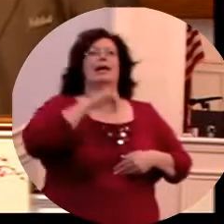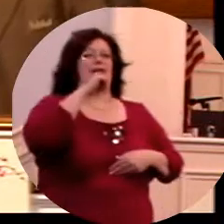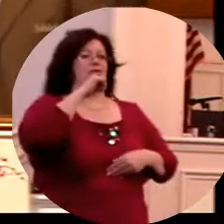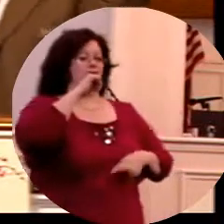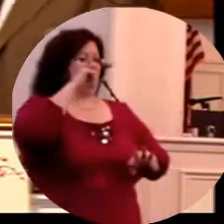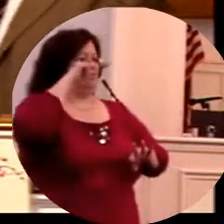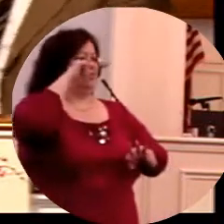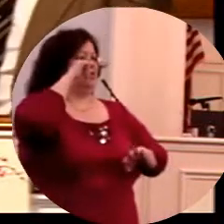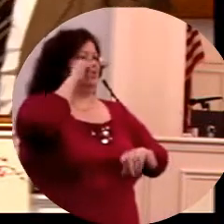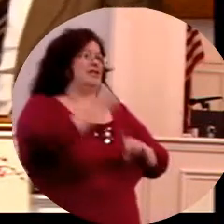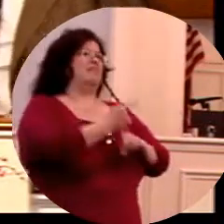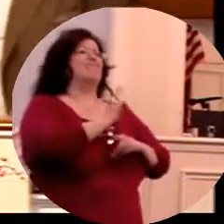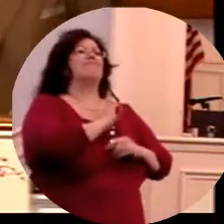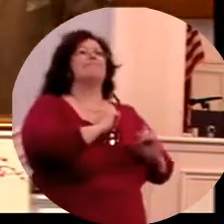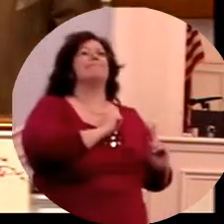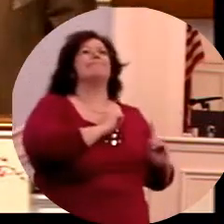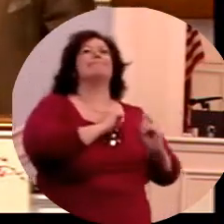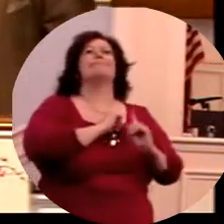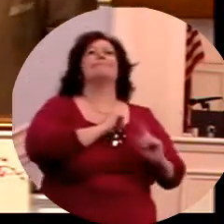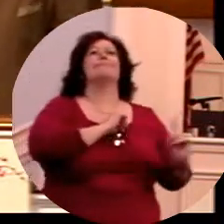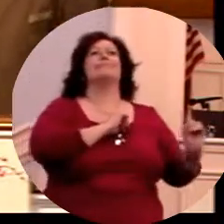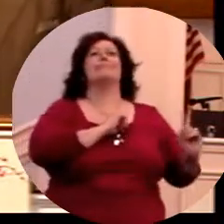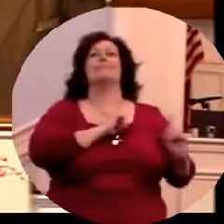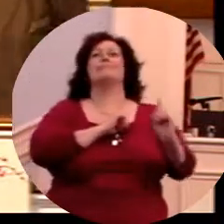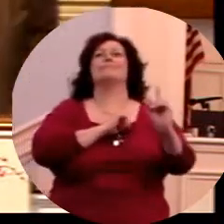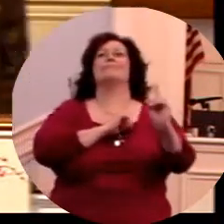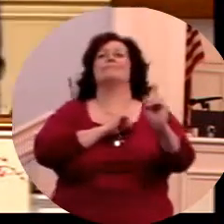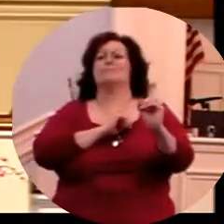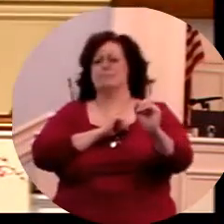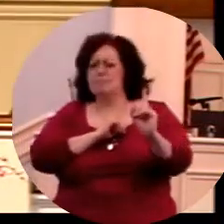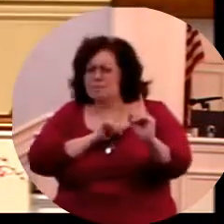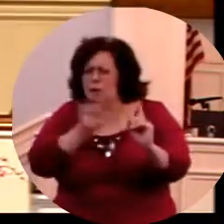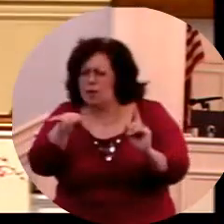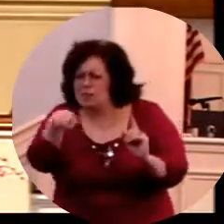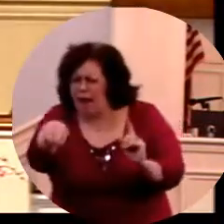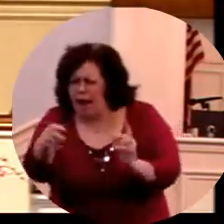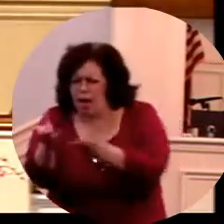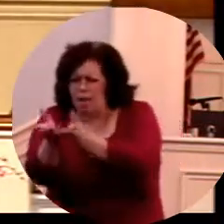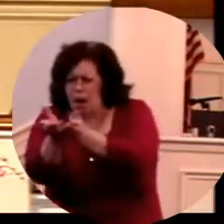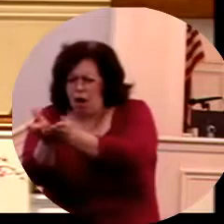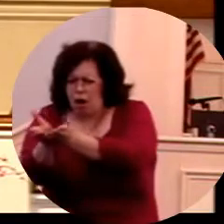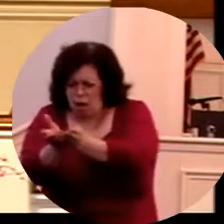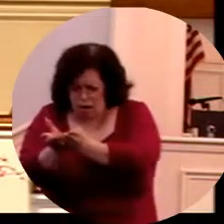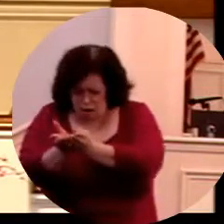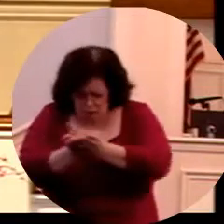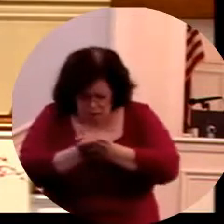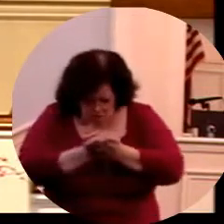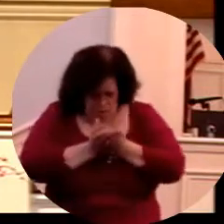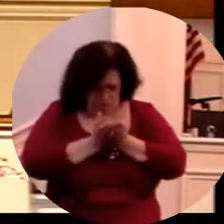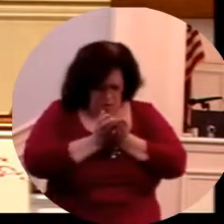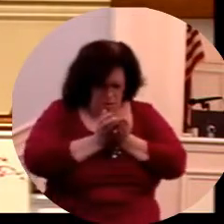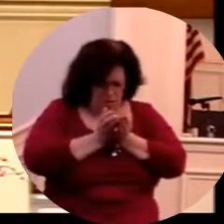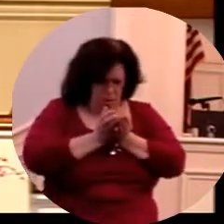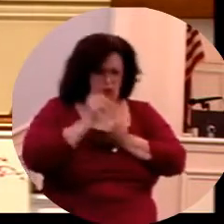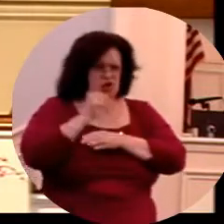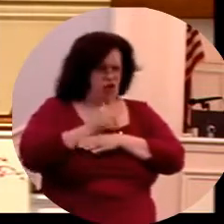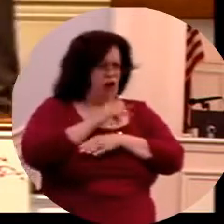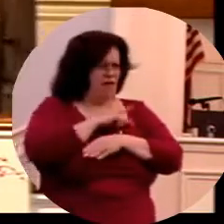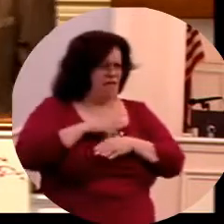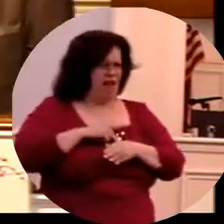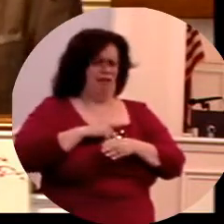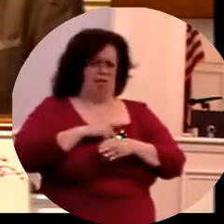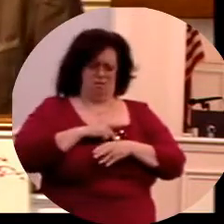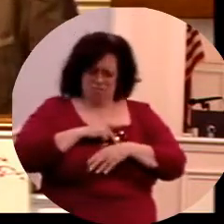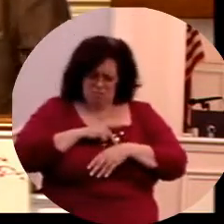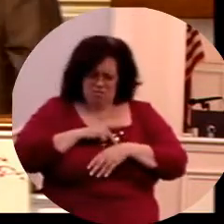riverbank. She's watching this little basket. And God brings it right up to the shore where the daughter of Pharaoh is washing herself.